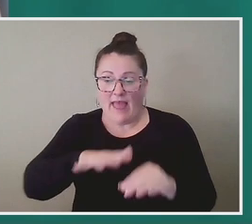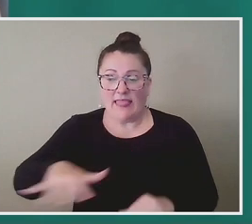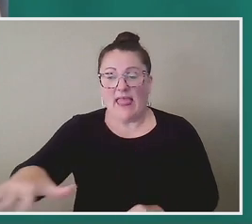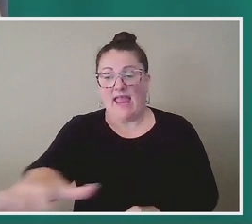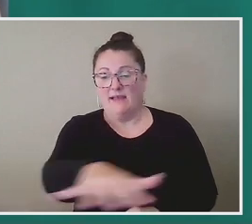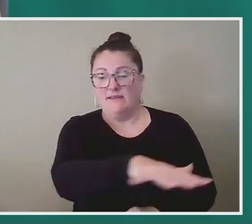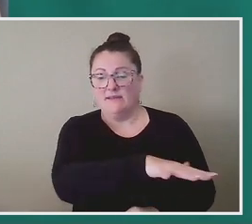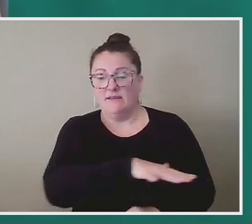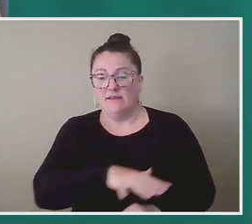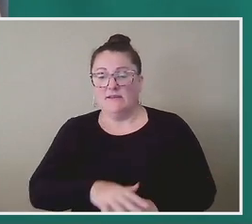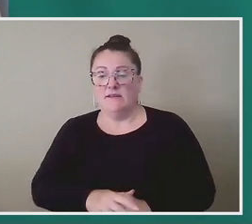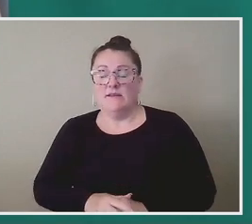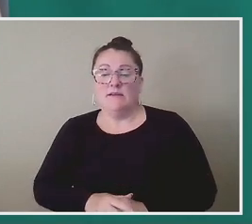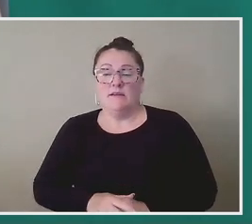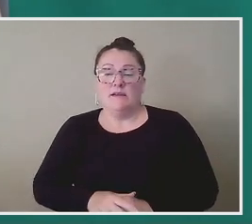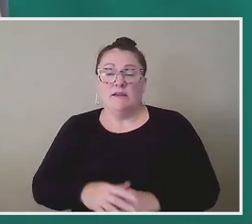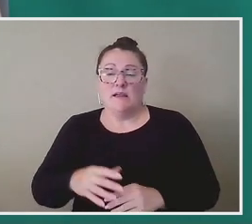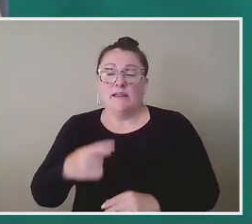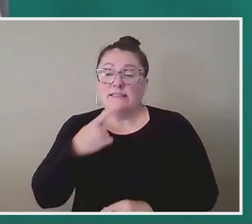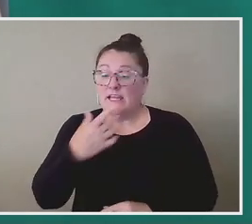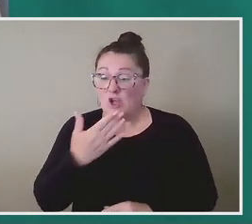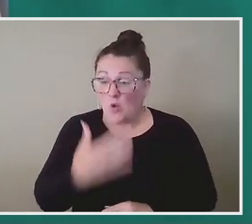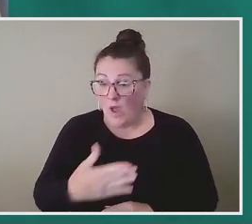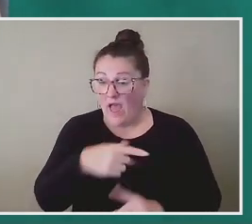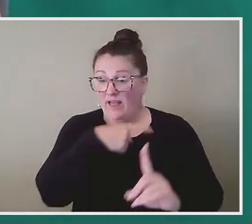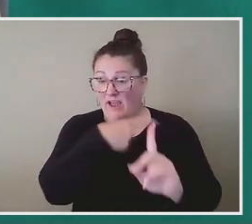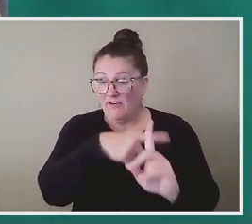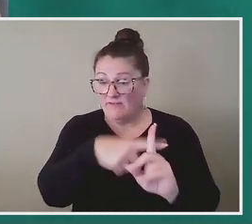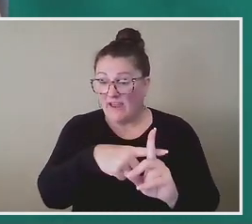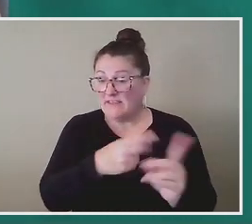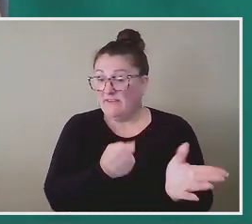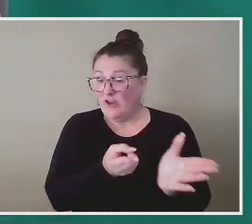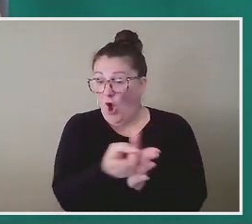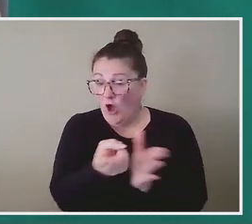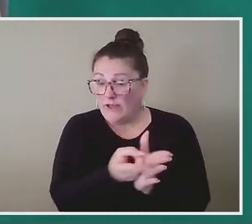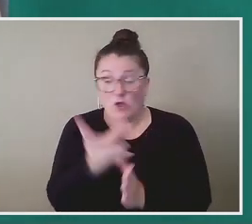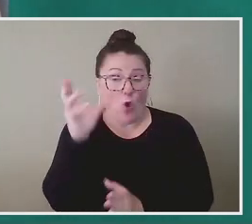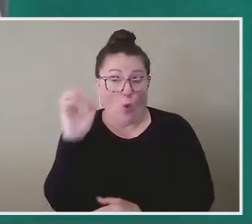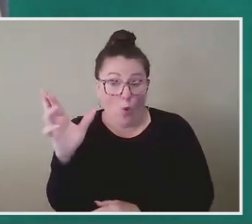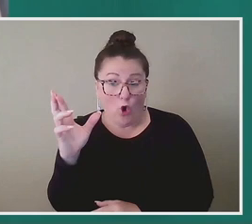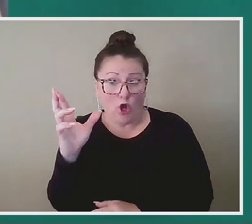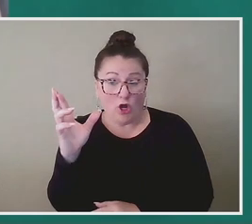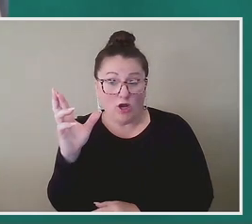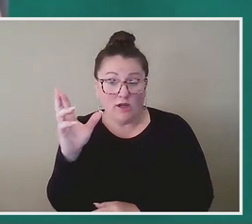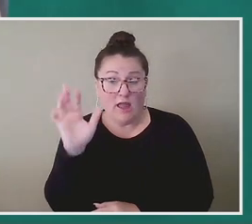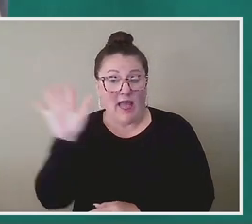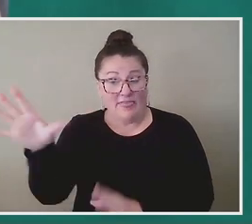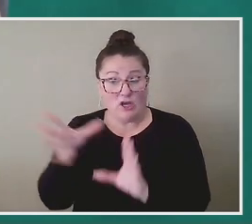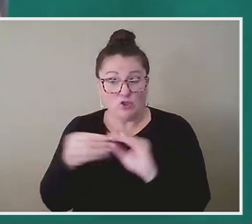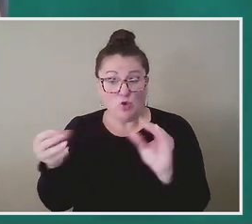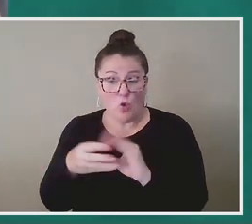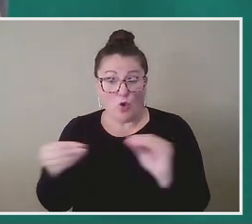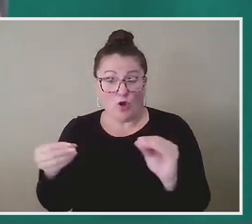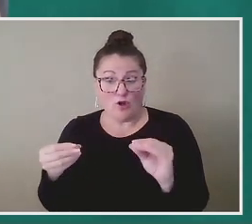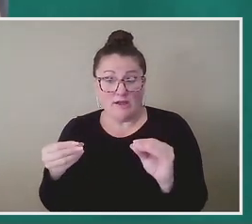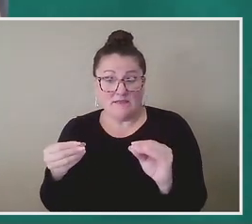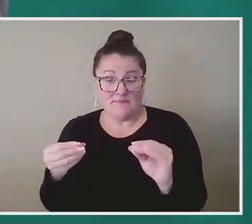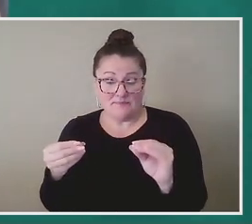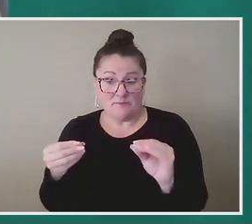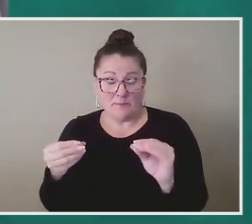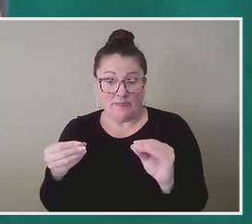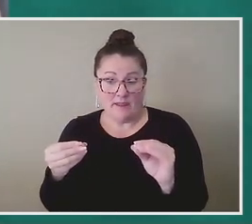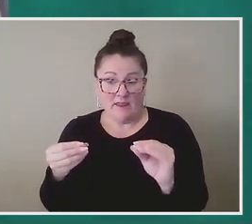the story of that land really well and really effectively and really honestly, or whether they're telling the story of that land in a way that, uh,